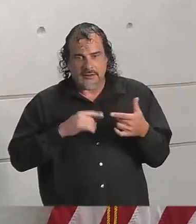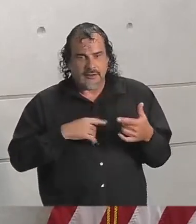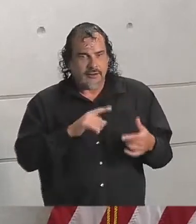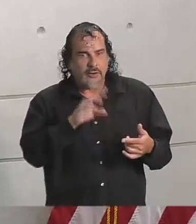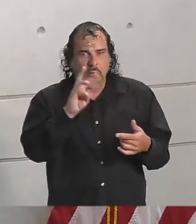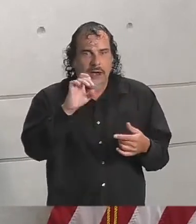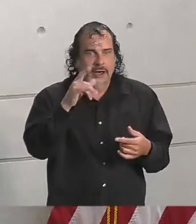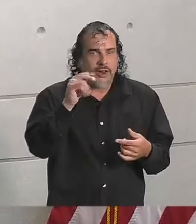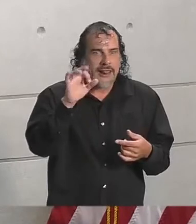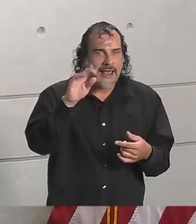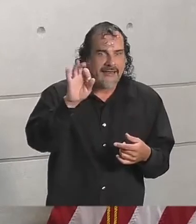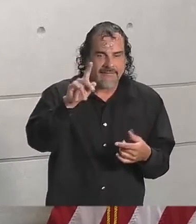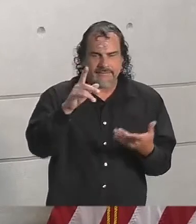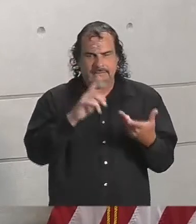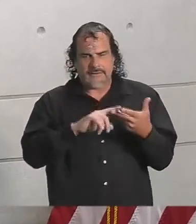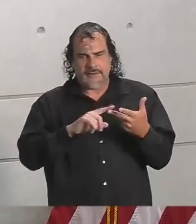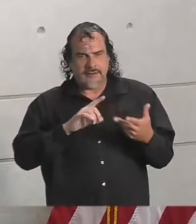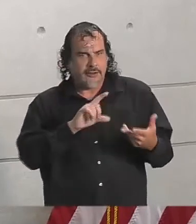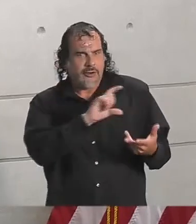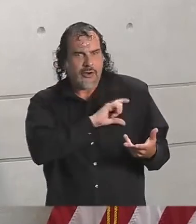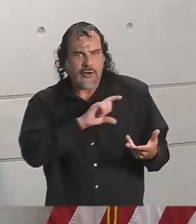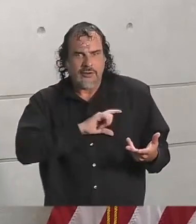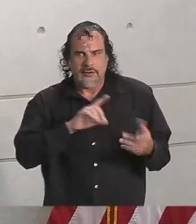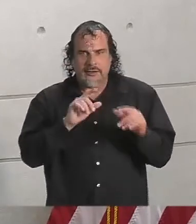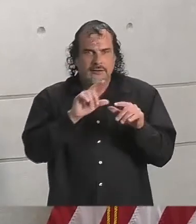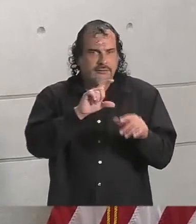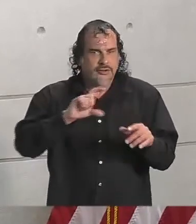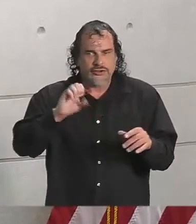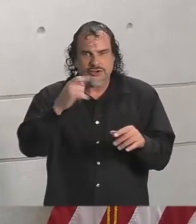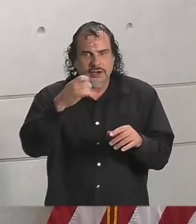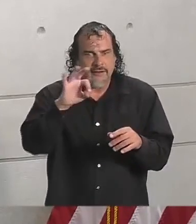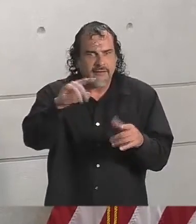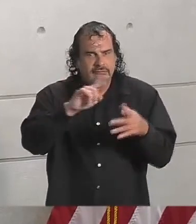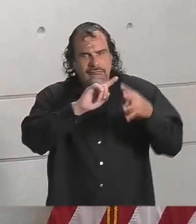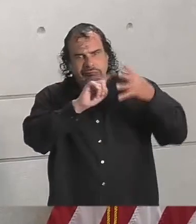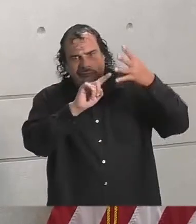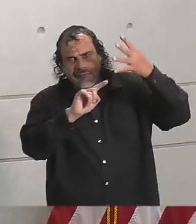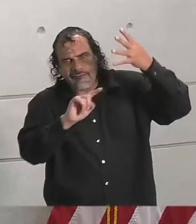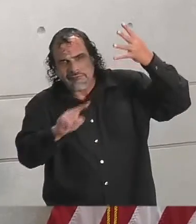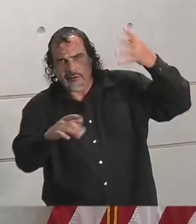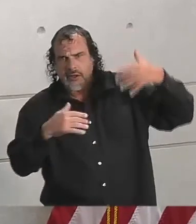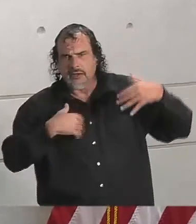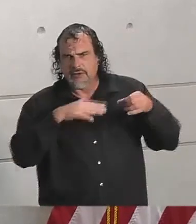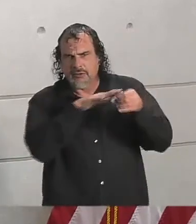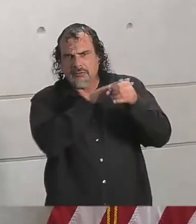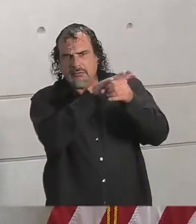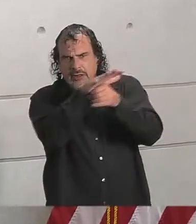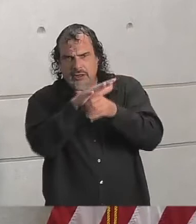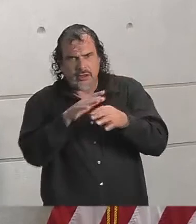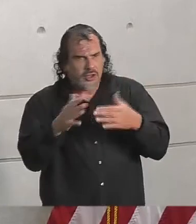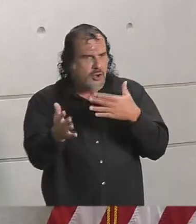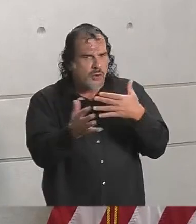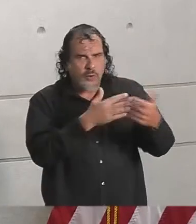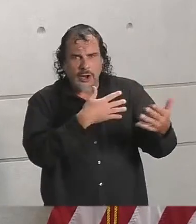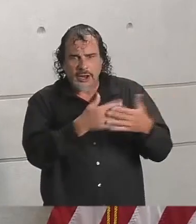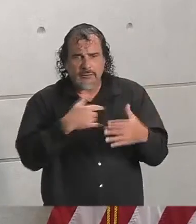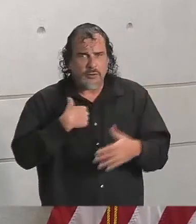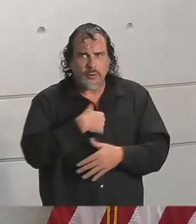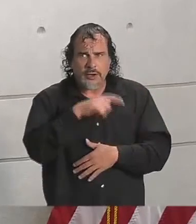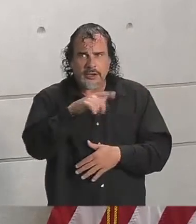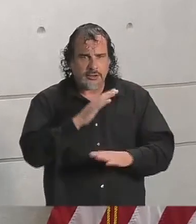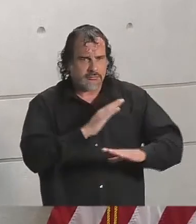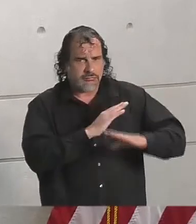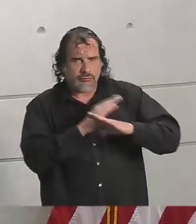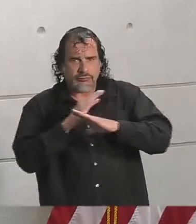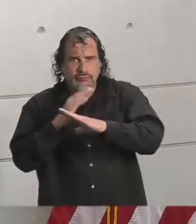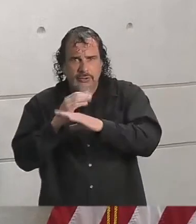local law enforcement teams have search and rescue. But we're going to make sure that whatever assets are needed to help the